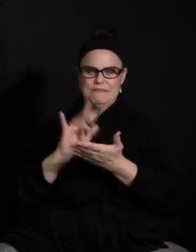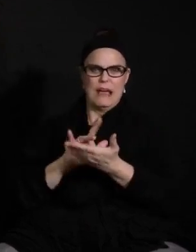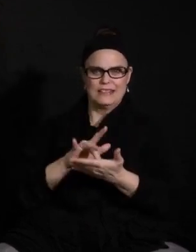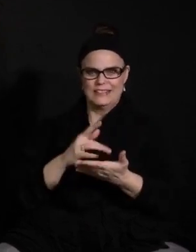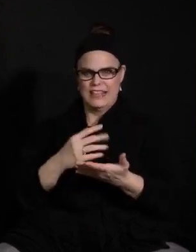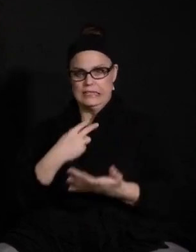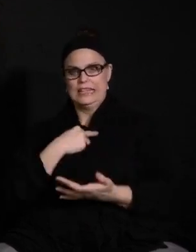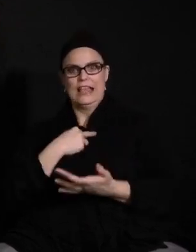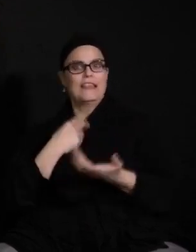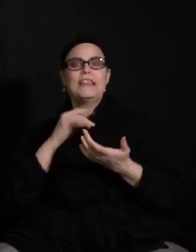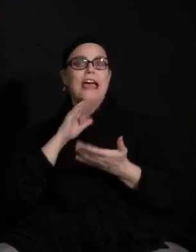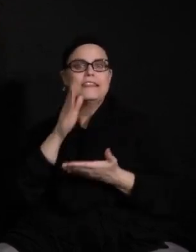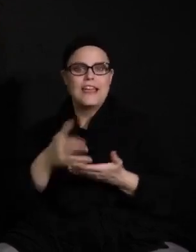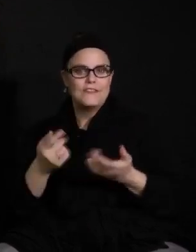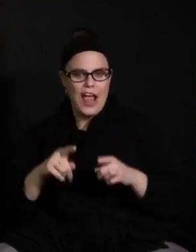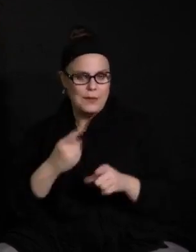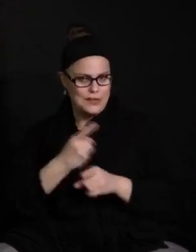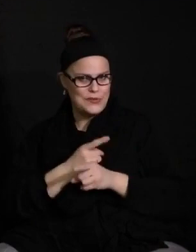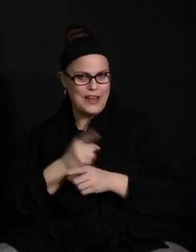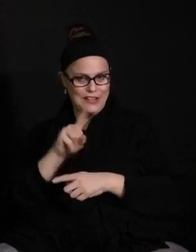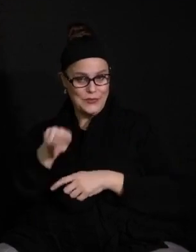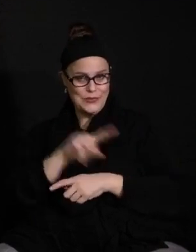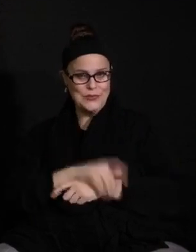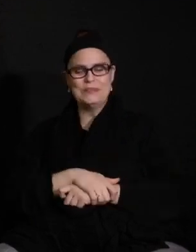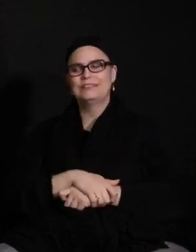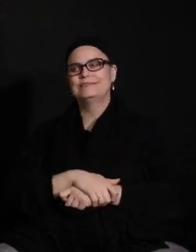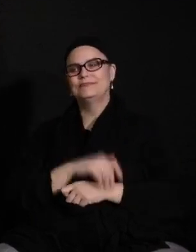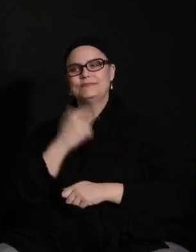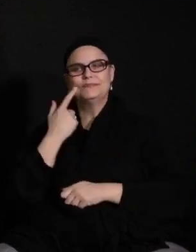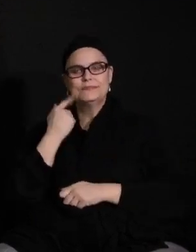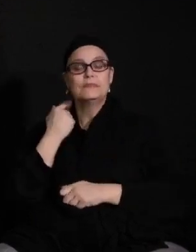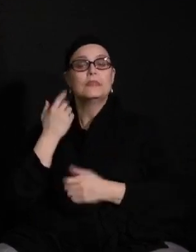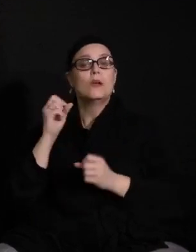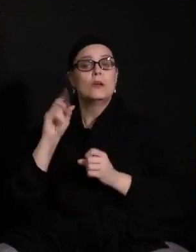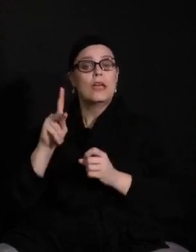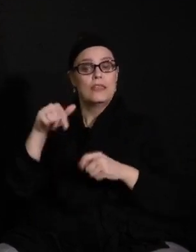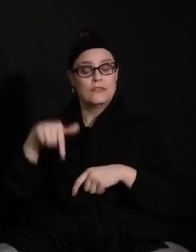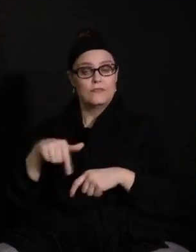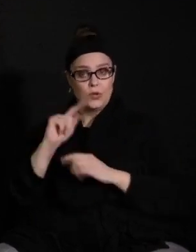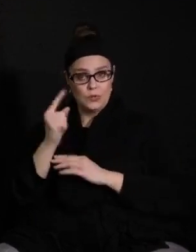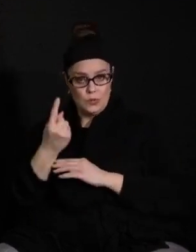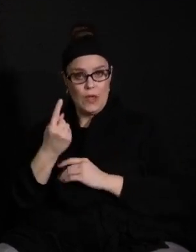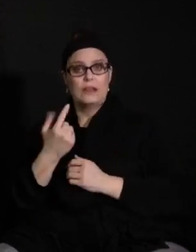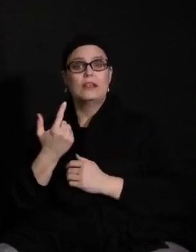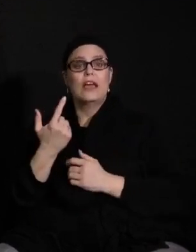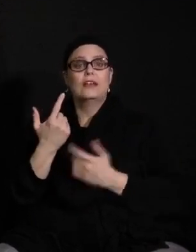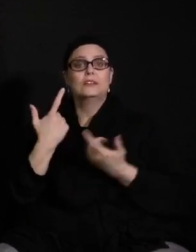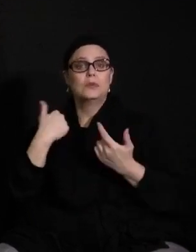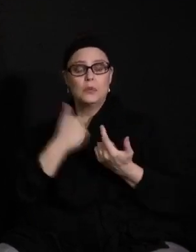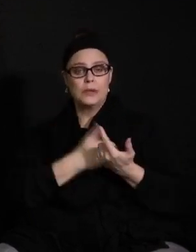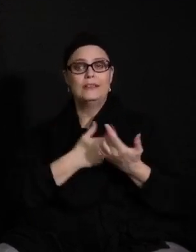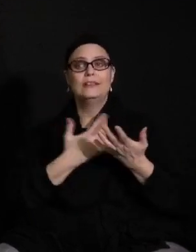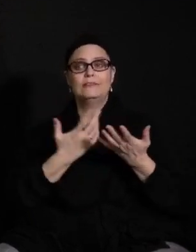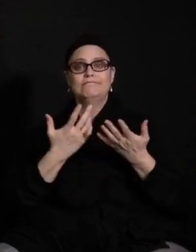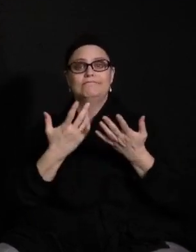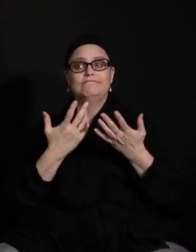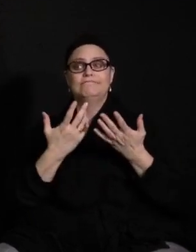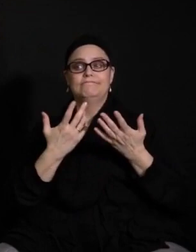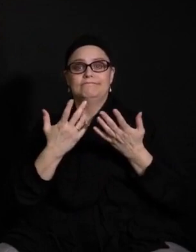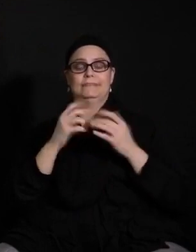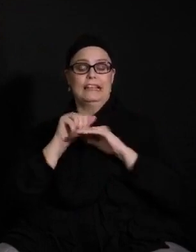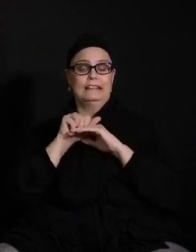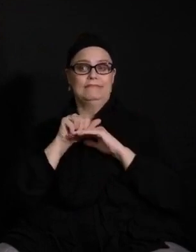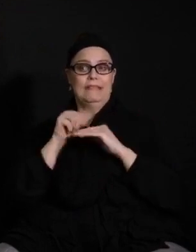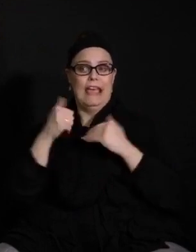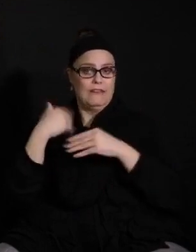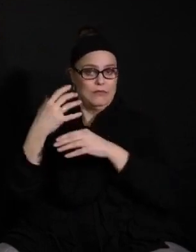let's get through. Let's start with tonight's questions. The first one, and again, thank you so much for those of you who submitted, is